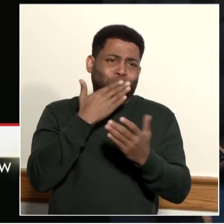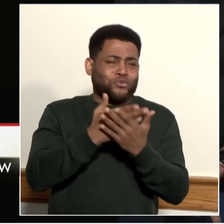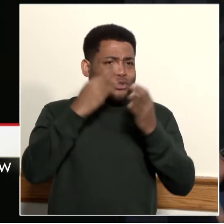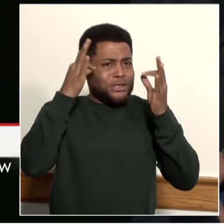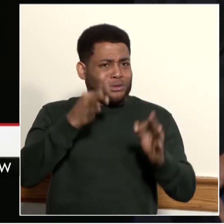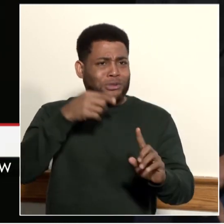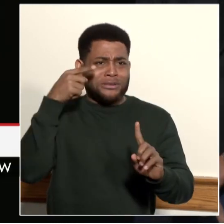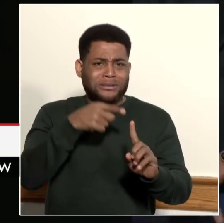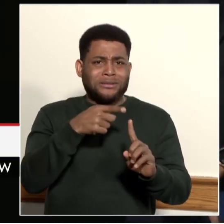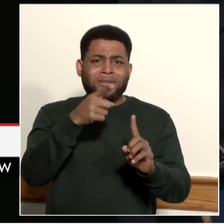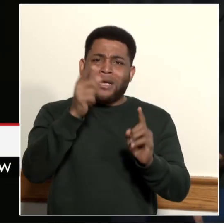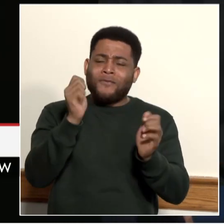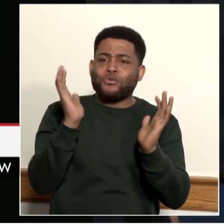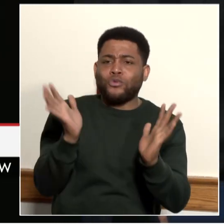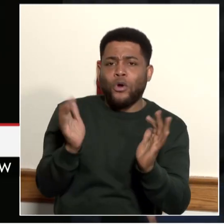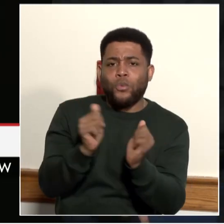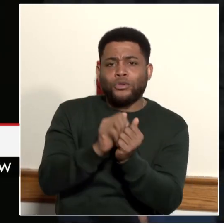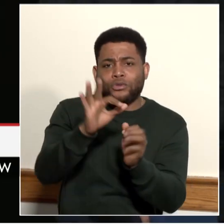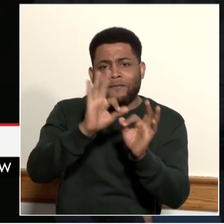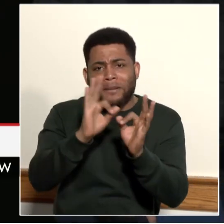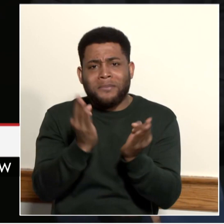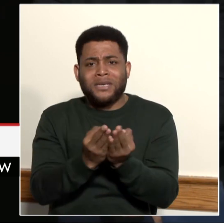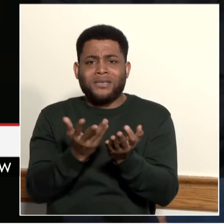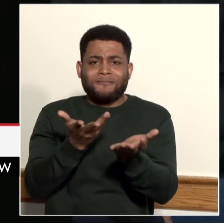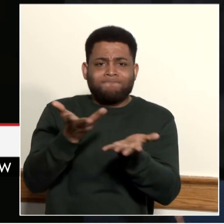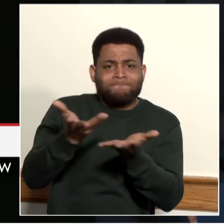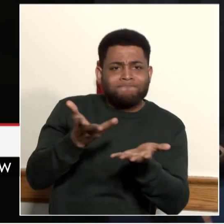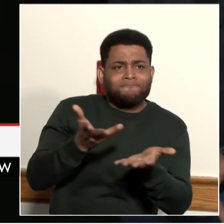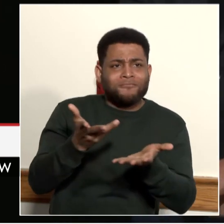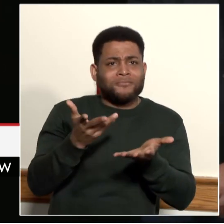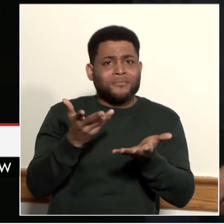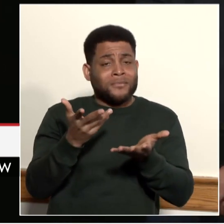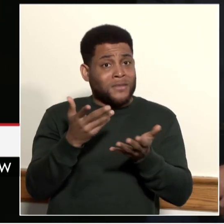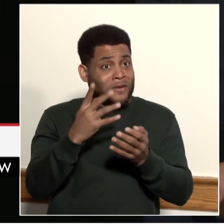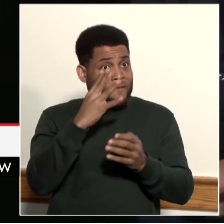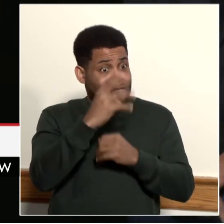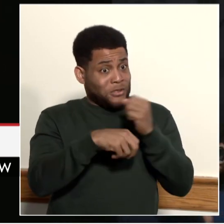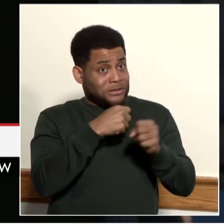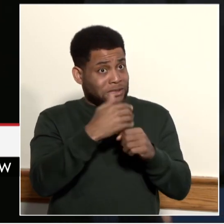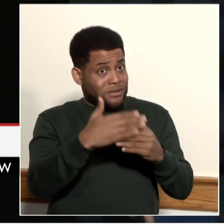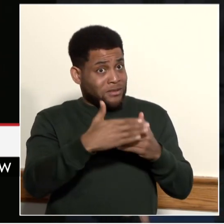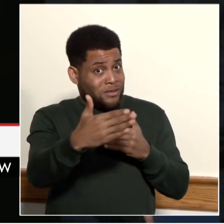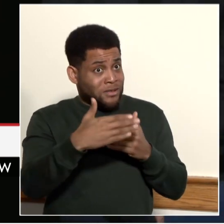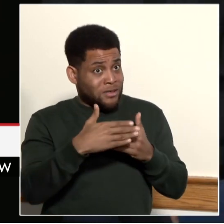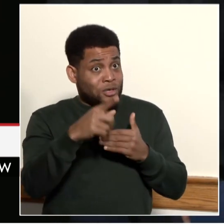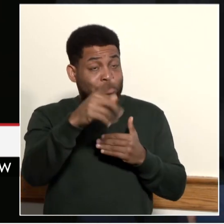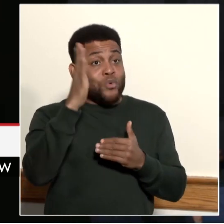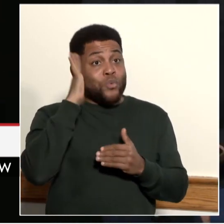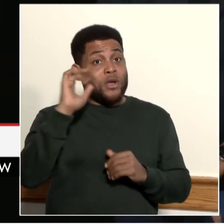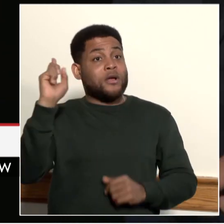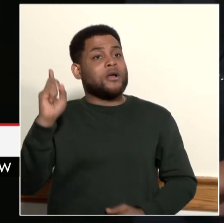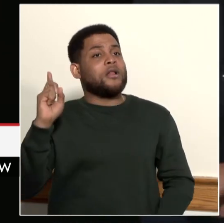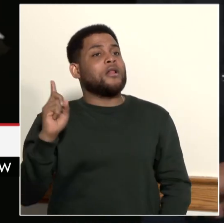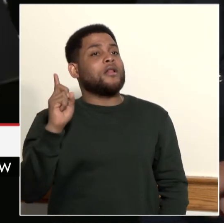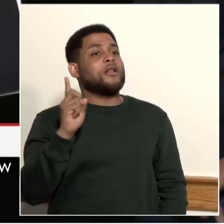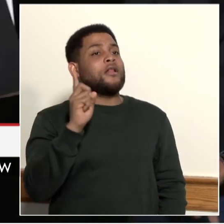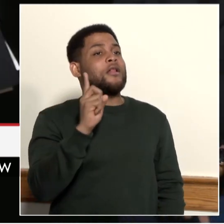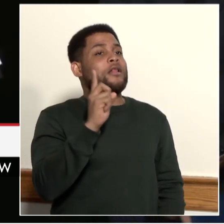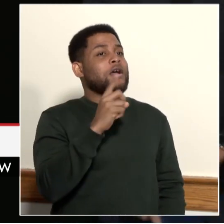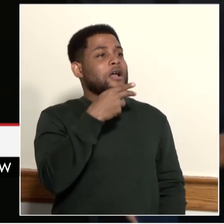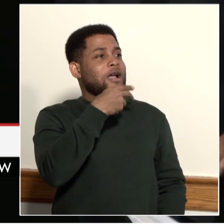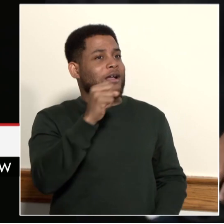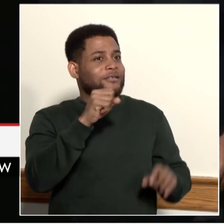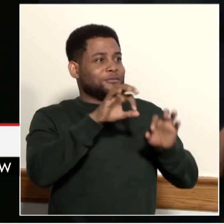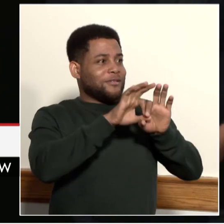years, I'm going to see you walking across the stage to get your high school diploma. Good luck, Ida B.